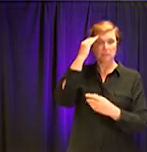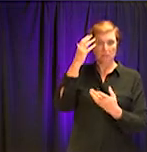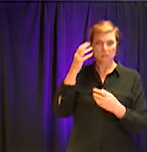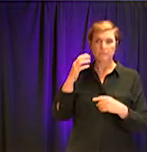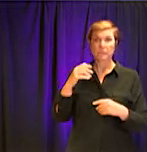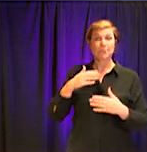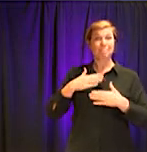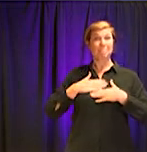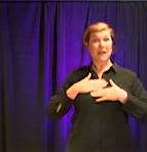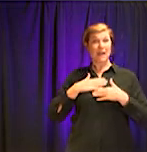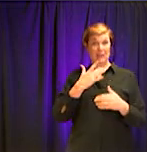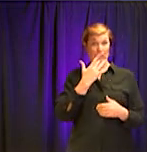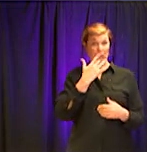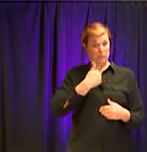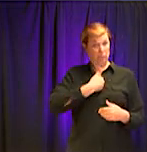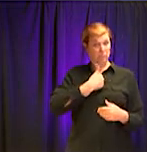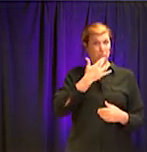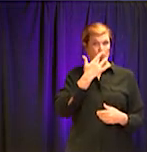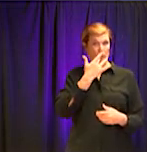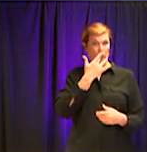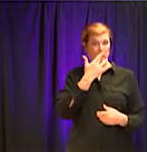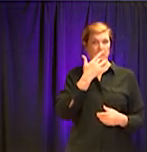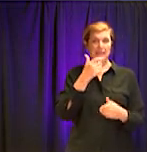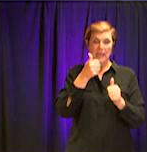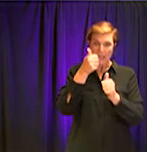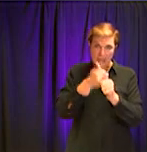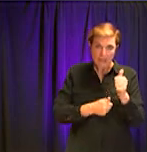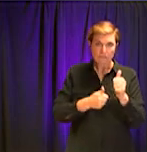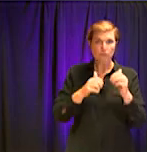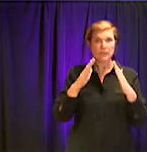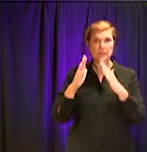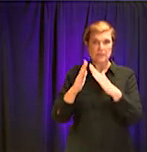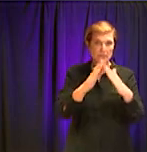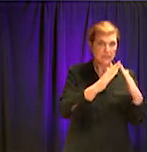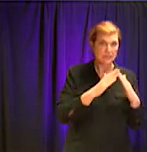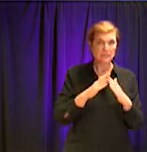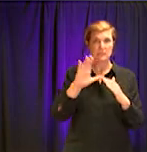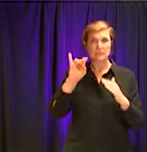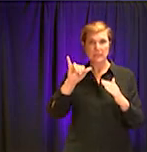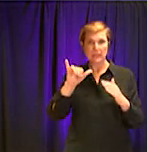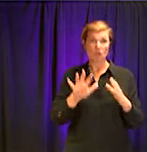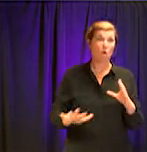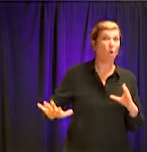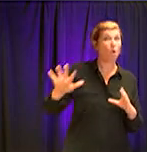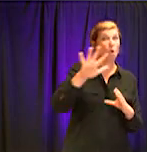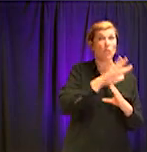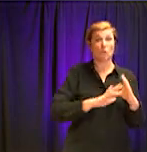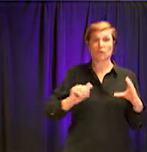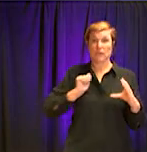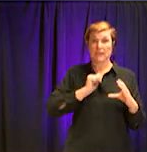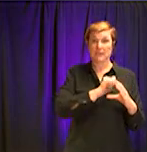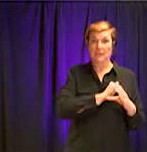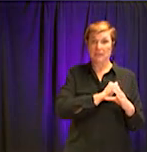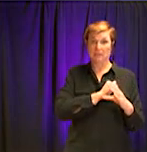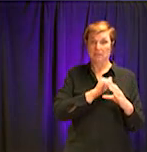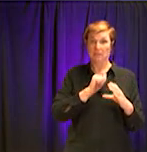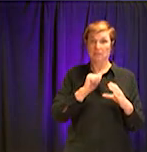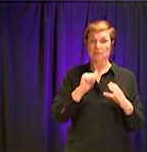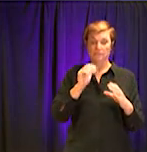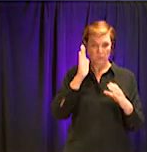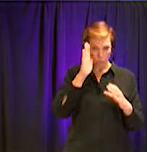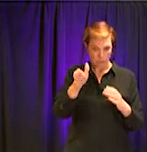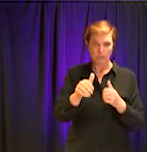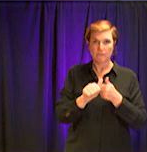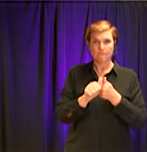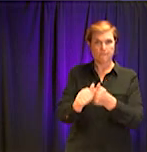every, uh, municipality and the, in the metro area would have the same sort of, um,